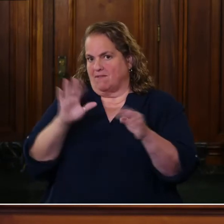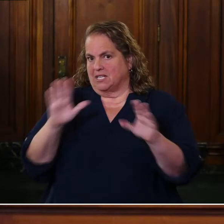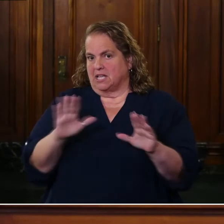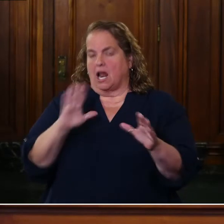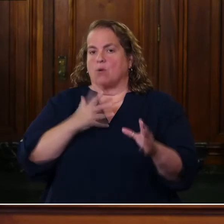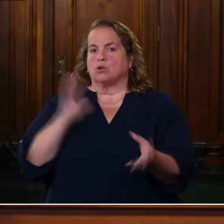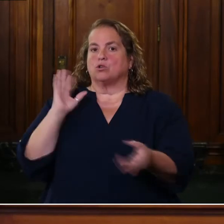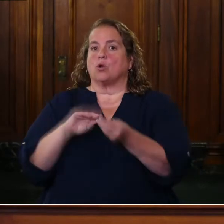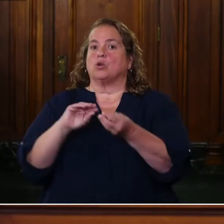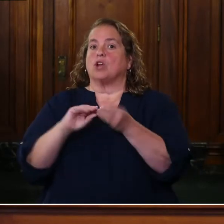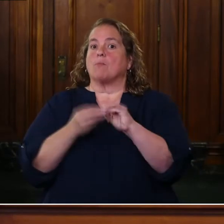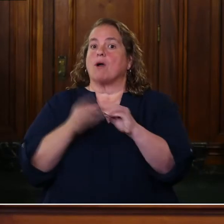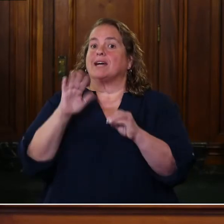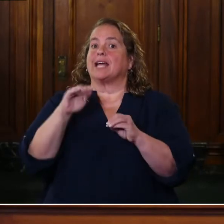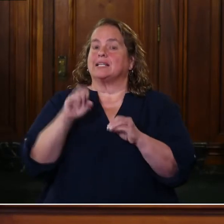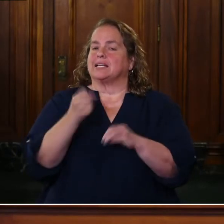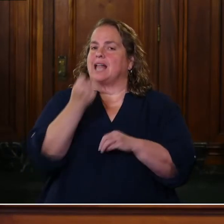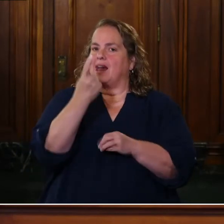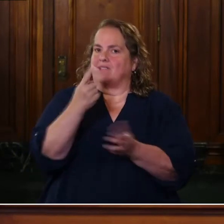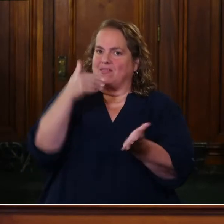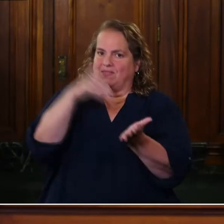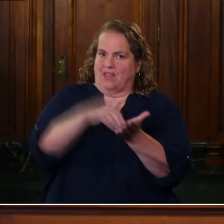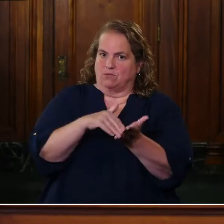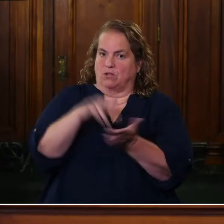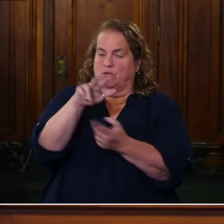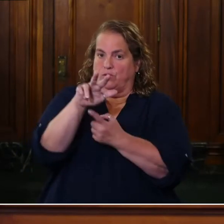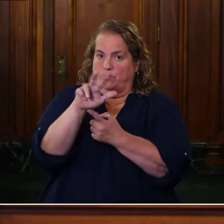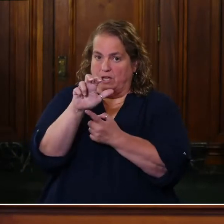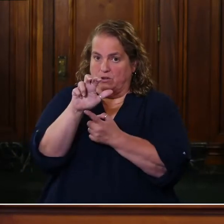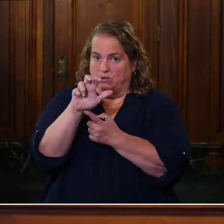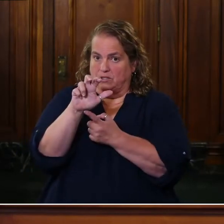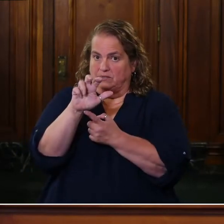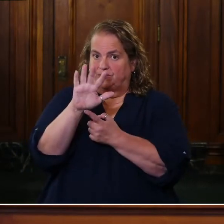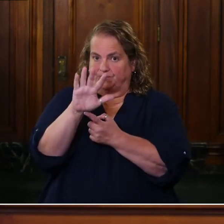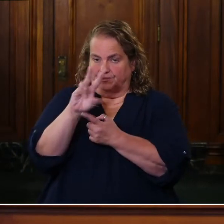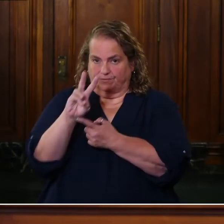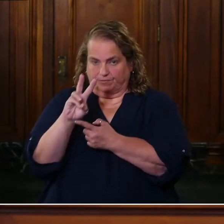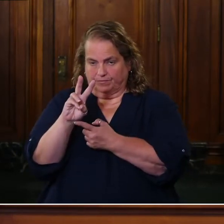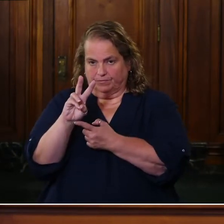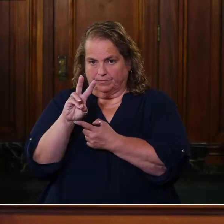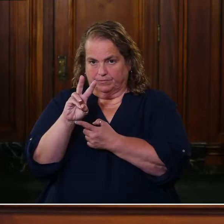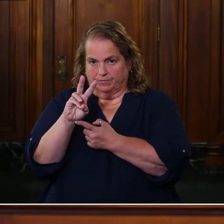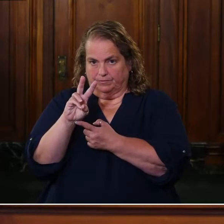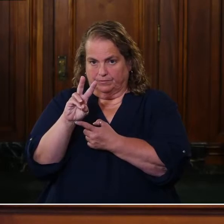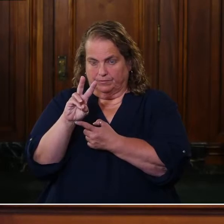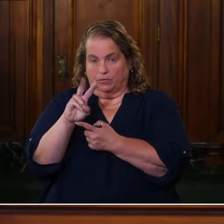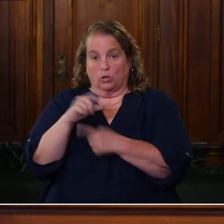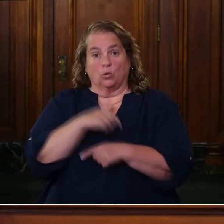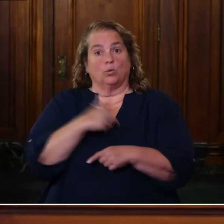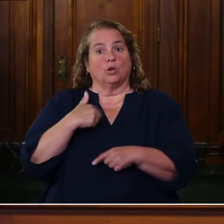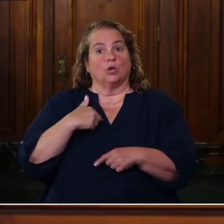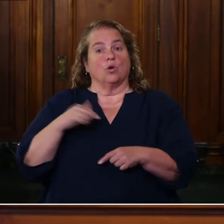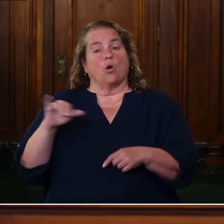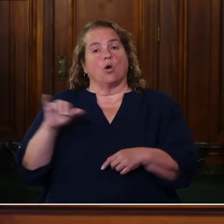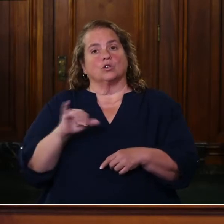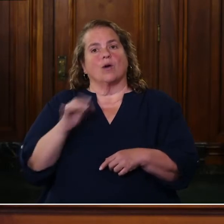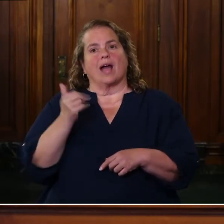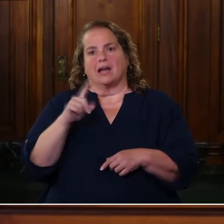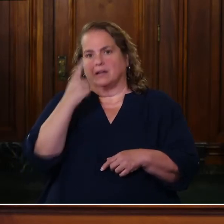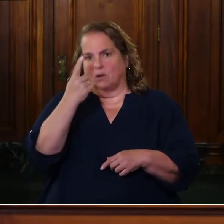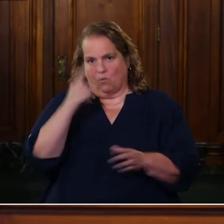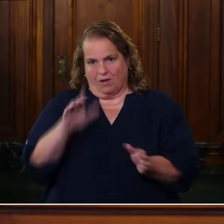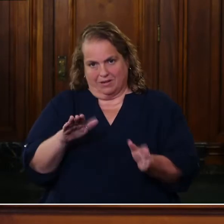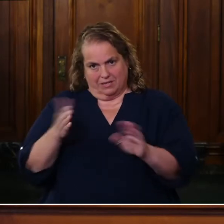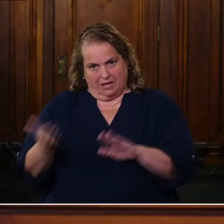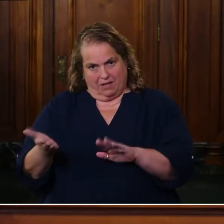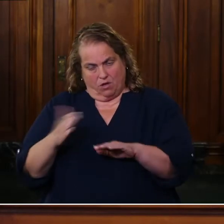our total number of cases to 11,356. We also had one death